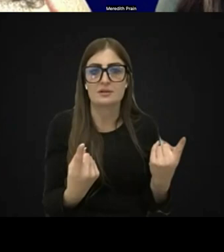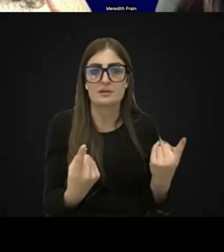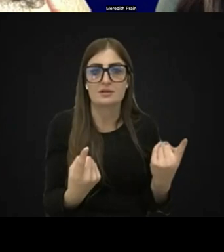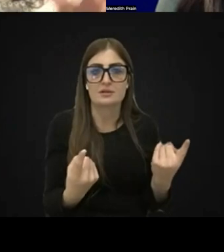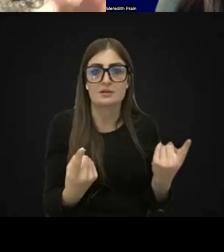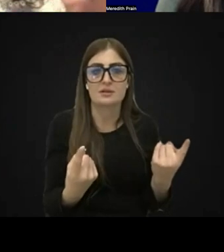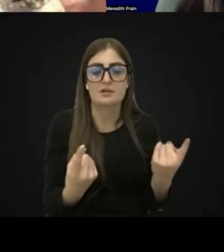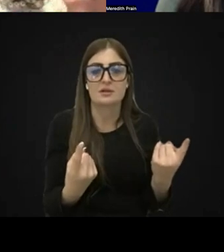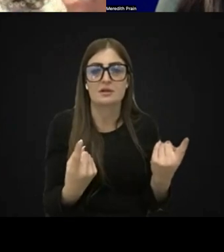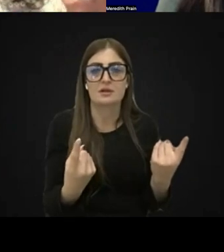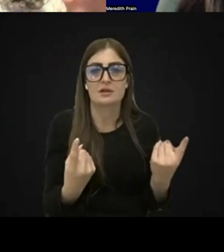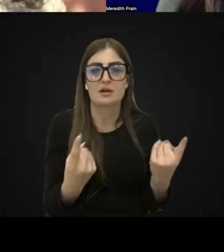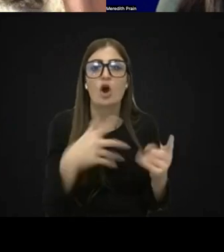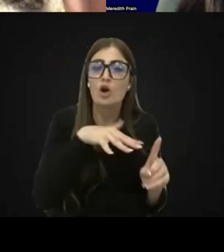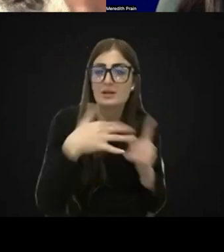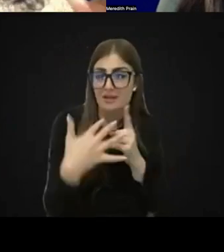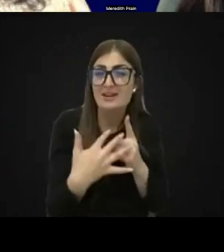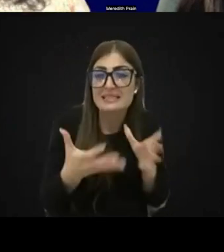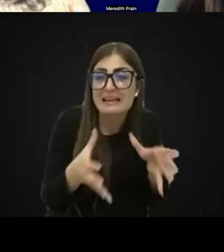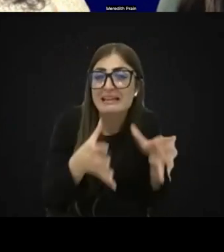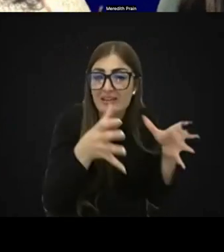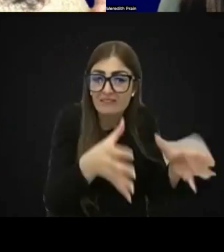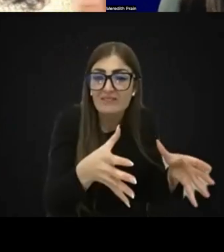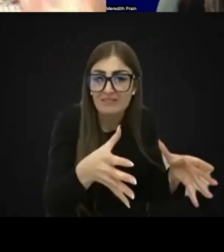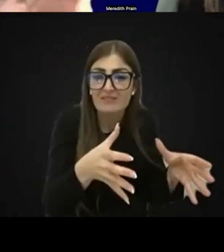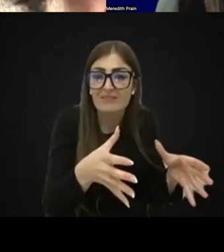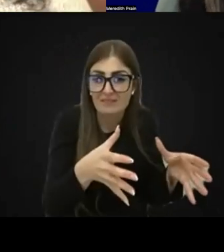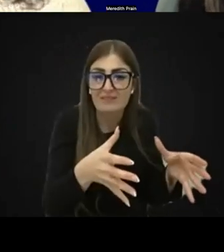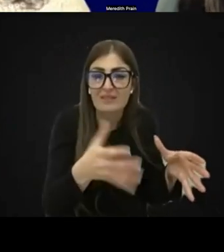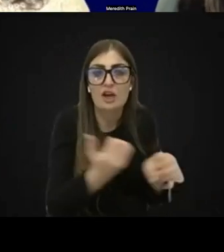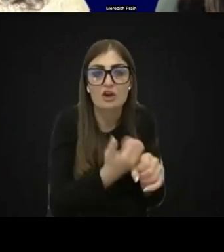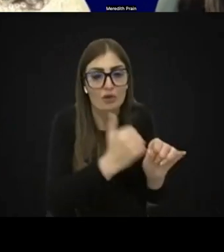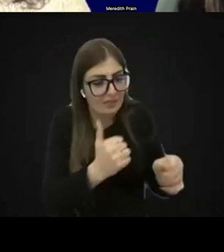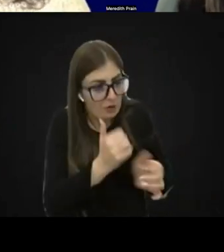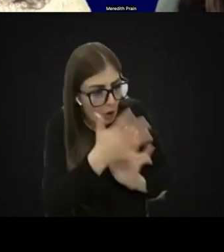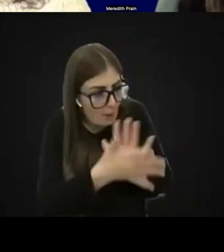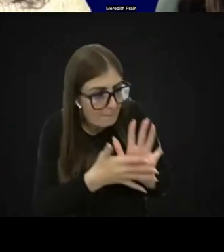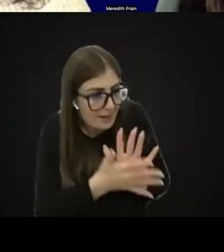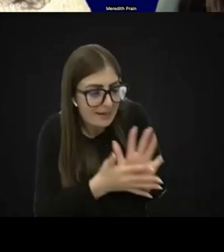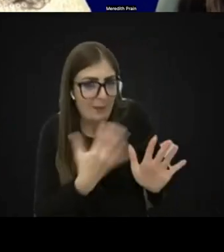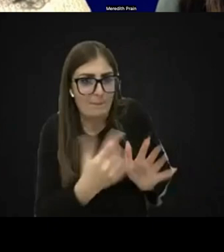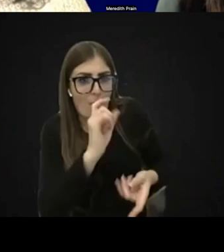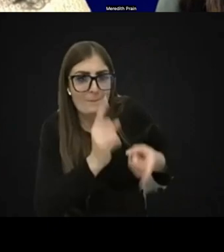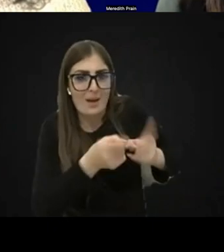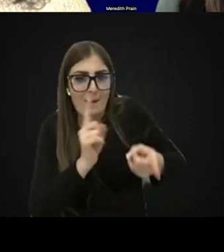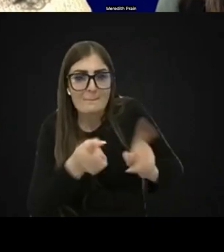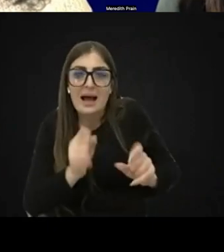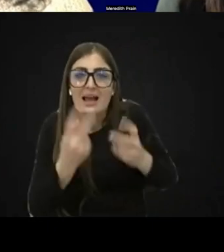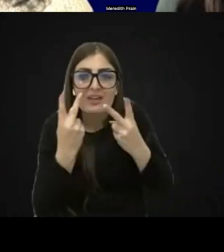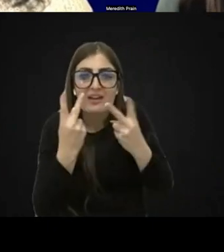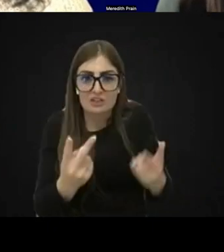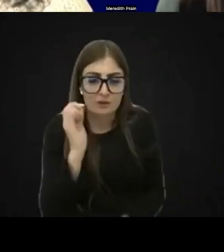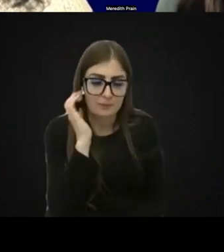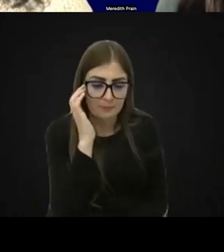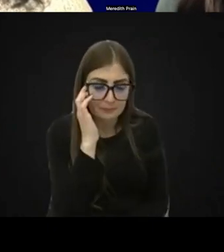into a space and create meaning for vision within that space.